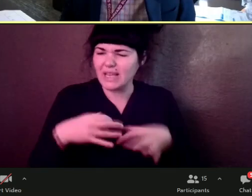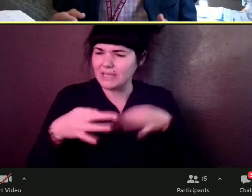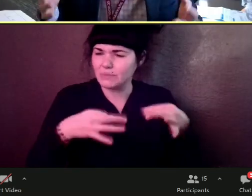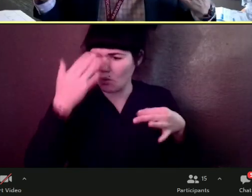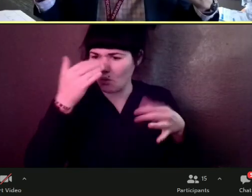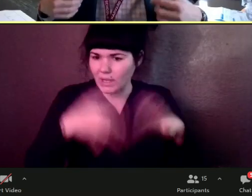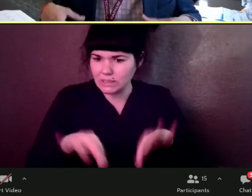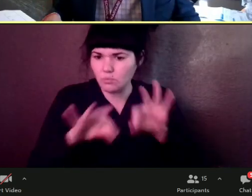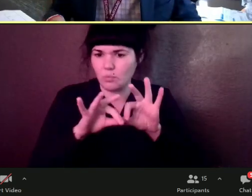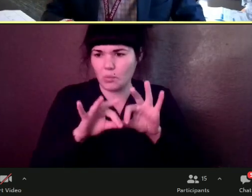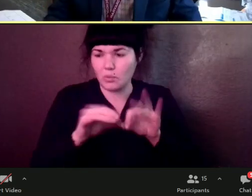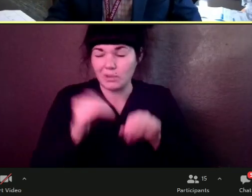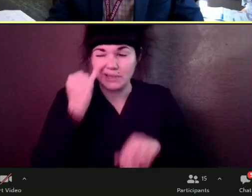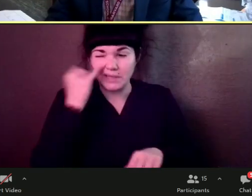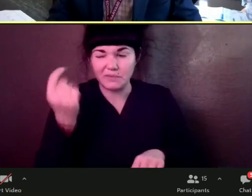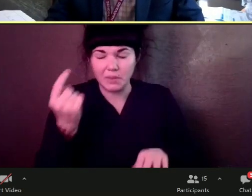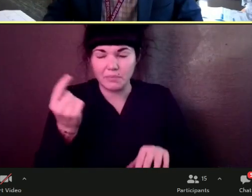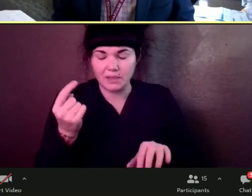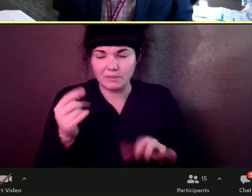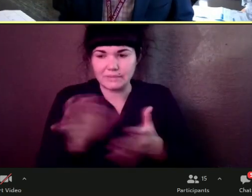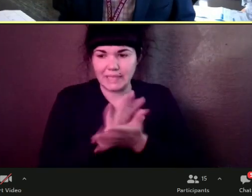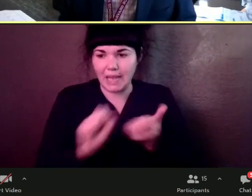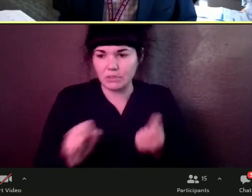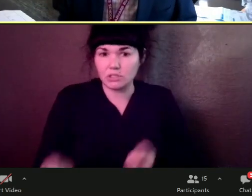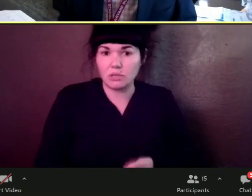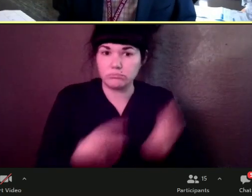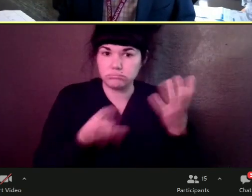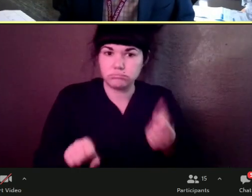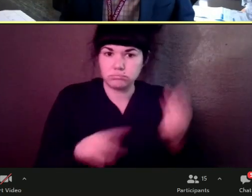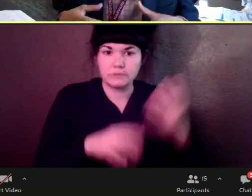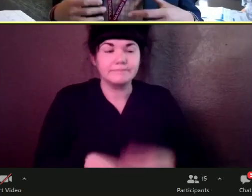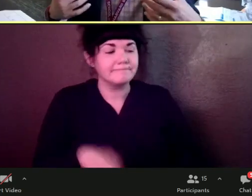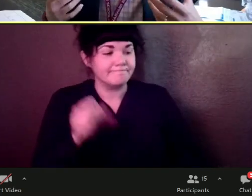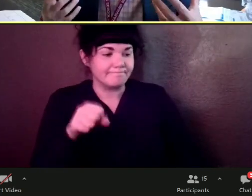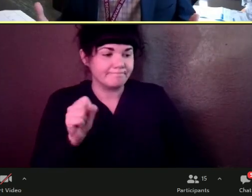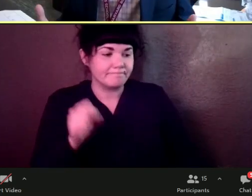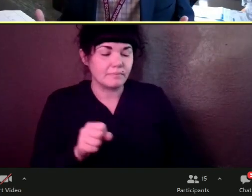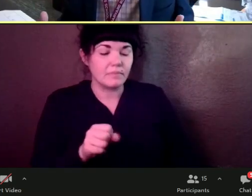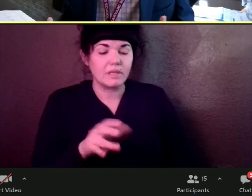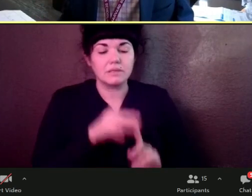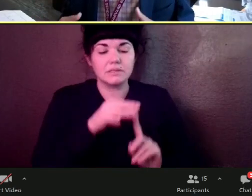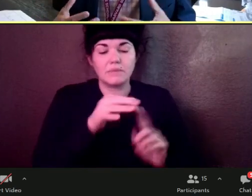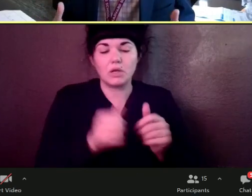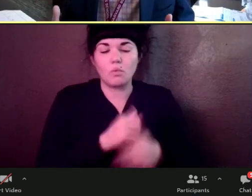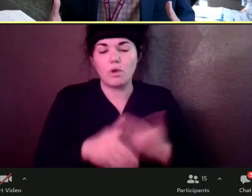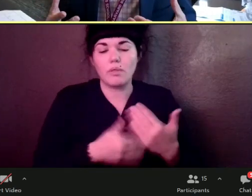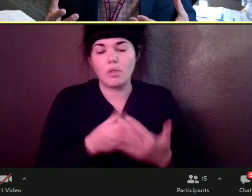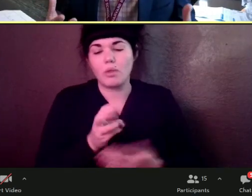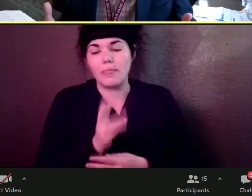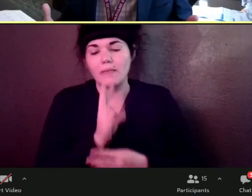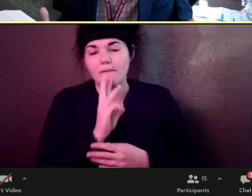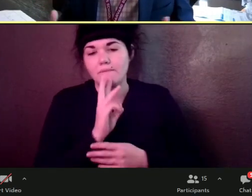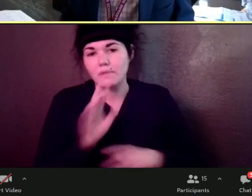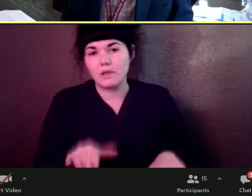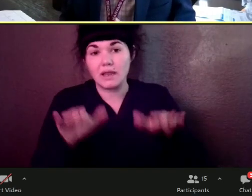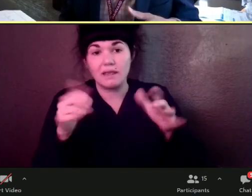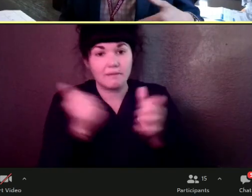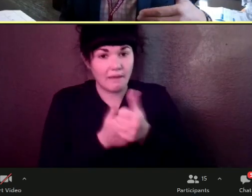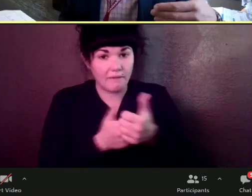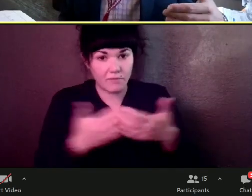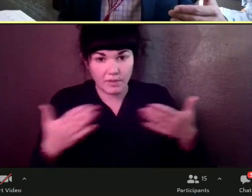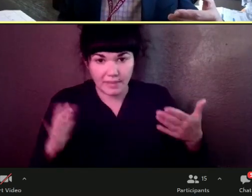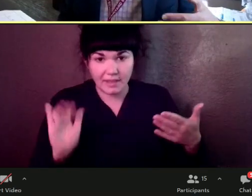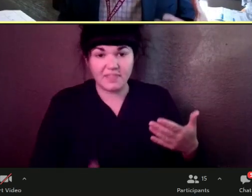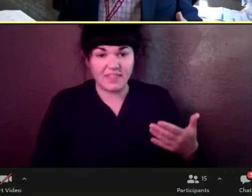have, you know, you definitely want to protect yourself. You have to get into the, into the water, um, everything that that's in contact with it, you need to disinfect. And if